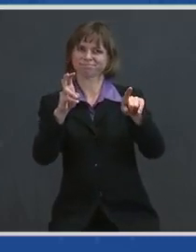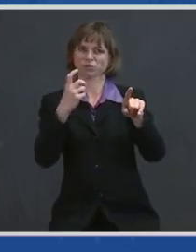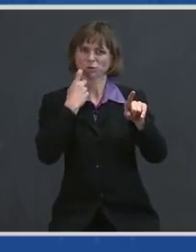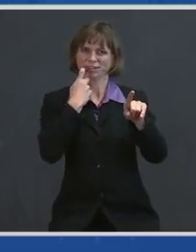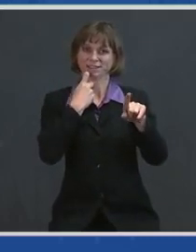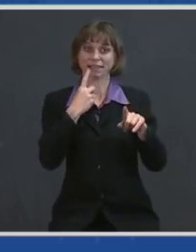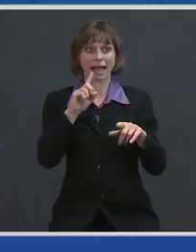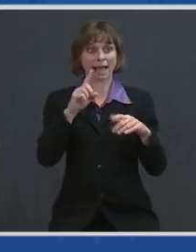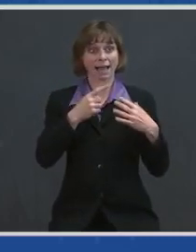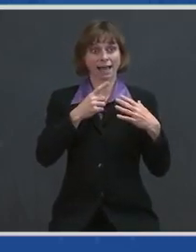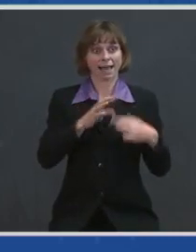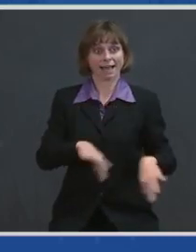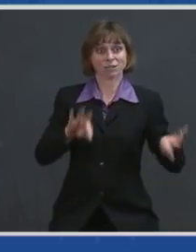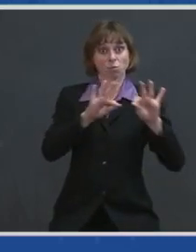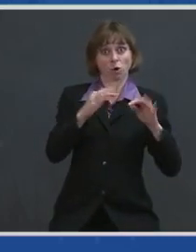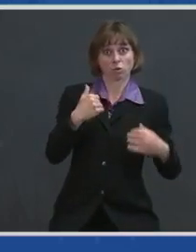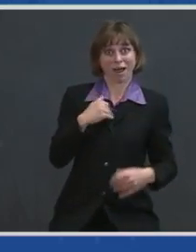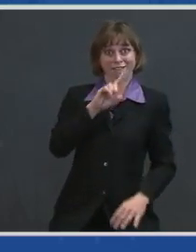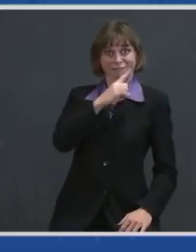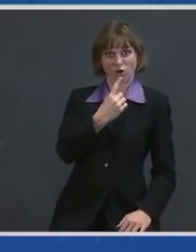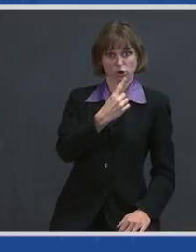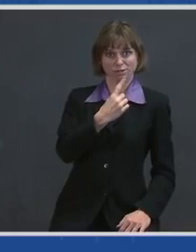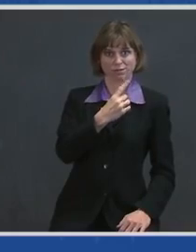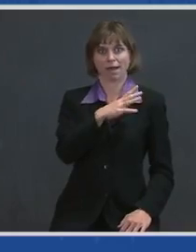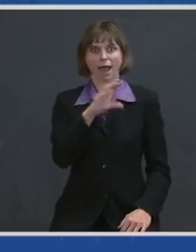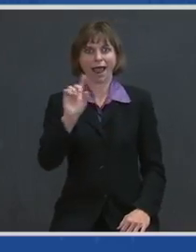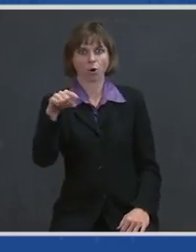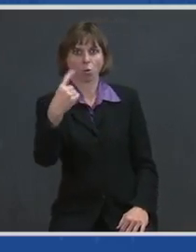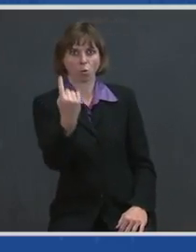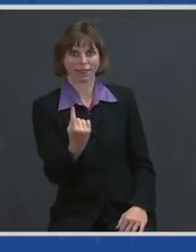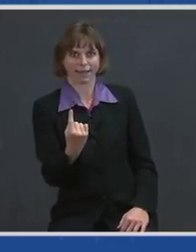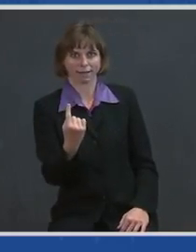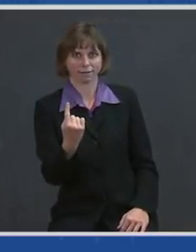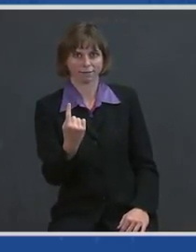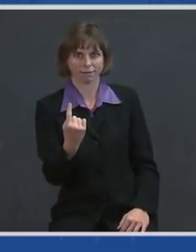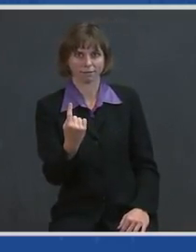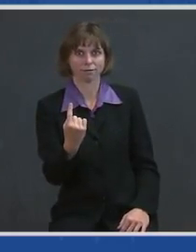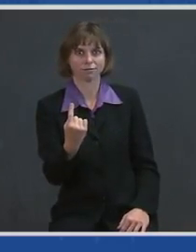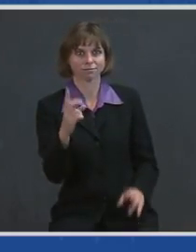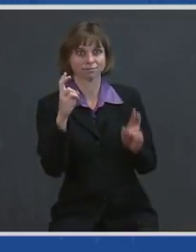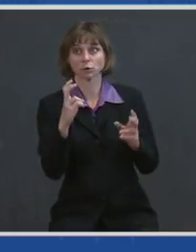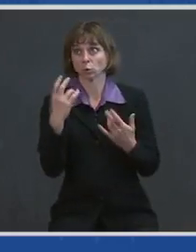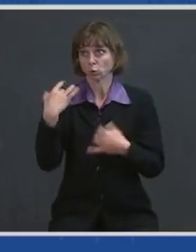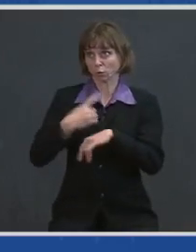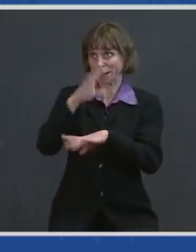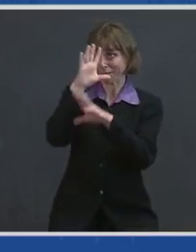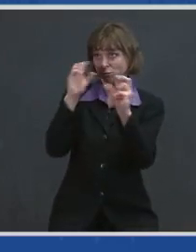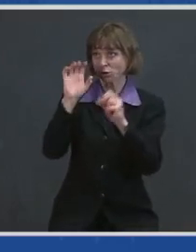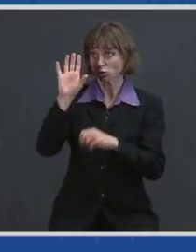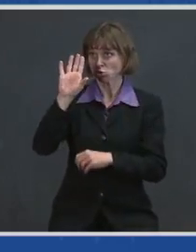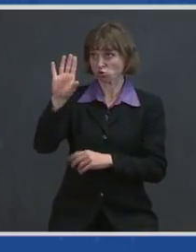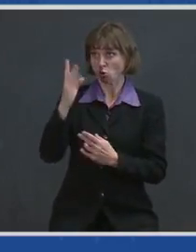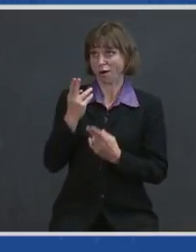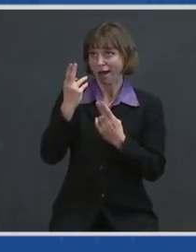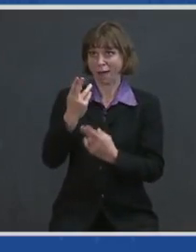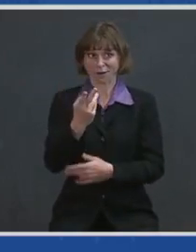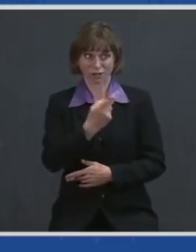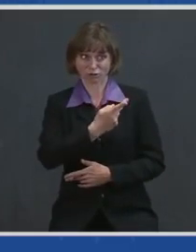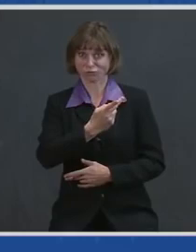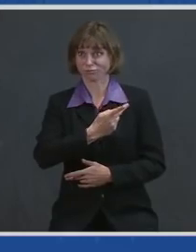and onlys. Today, Mr. President, your nominations ensure that all Americans,